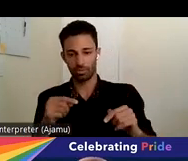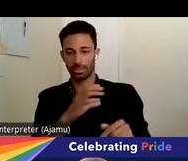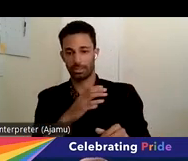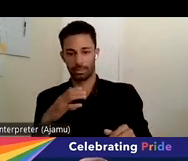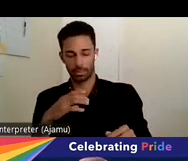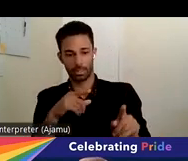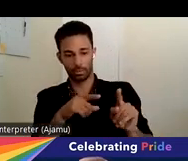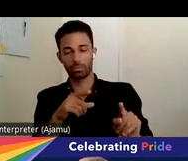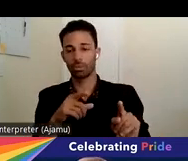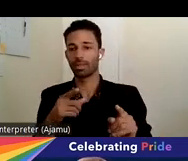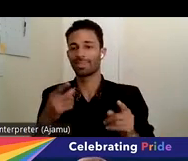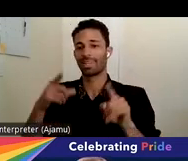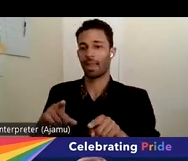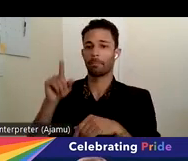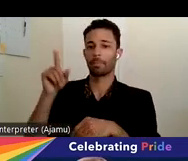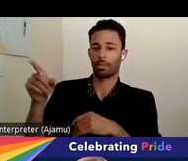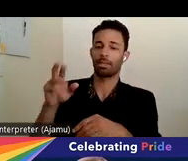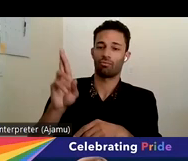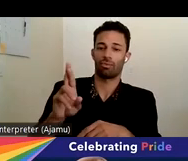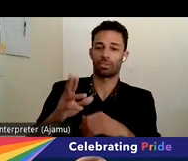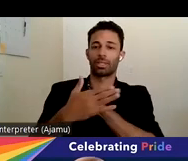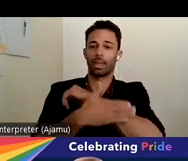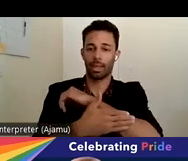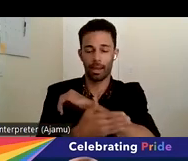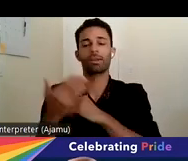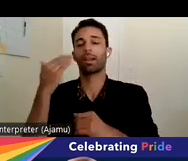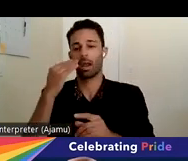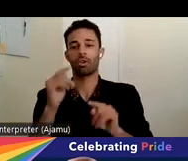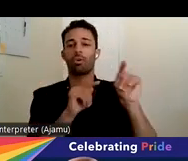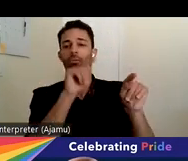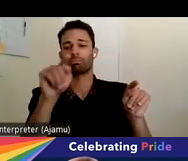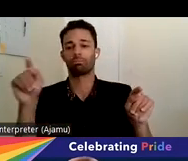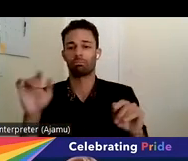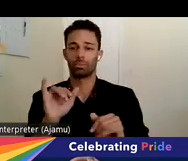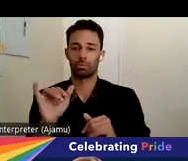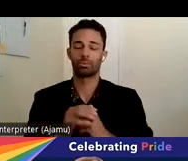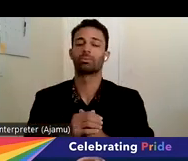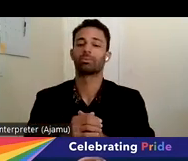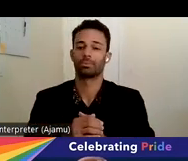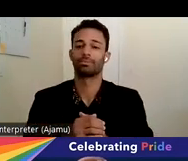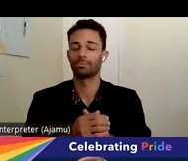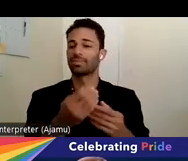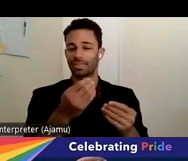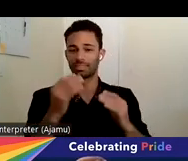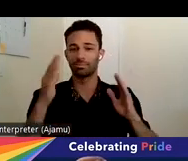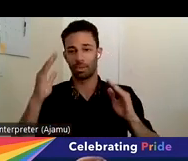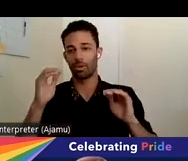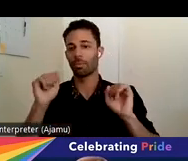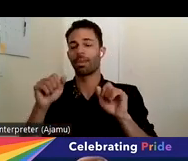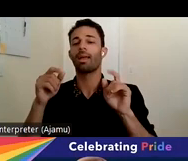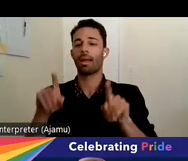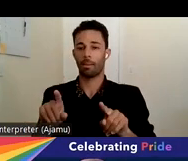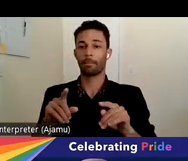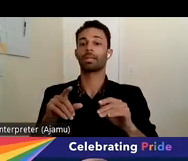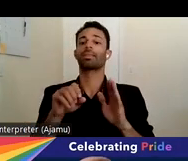It's happening in Riverside County, and I know it's happening elsewhere, and that gives me hope that it can also happen at the state level.